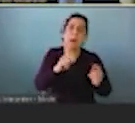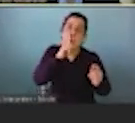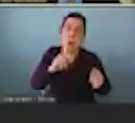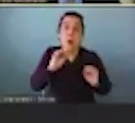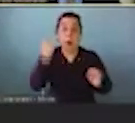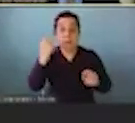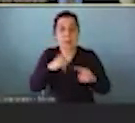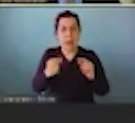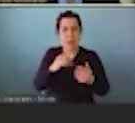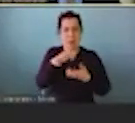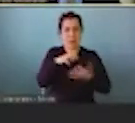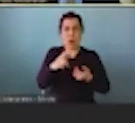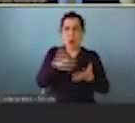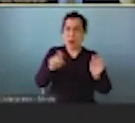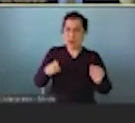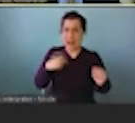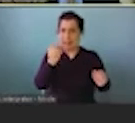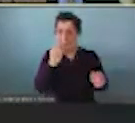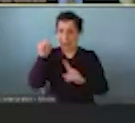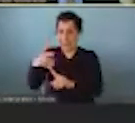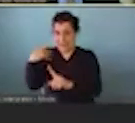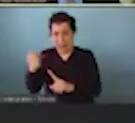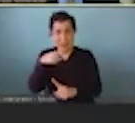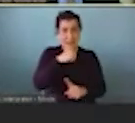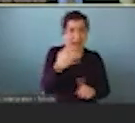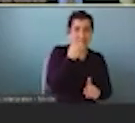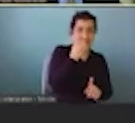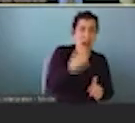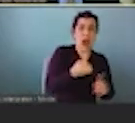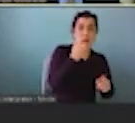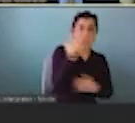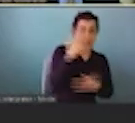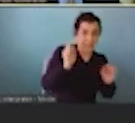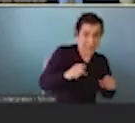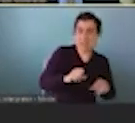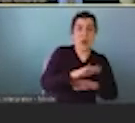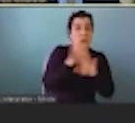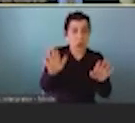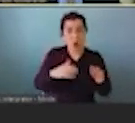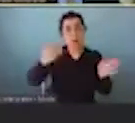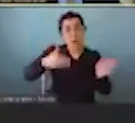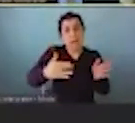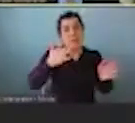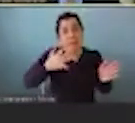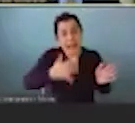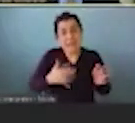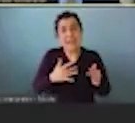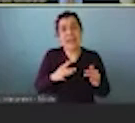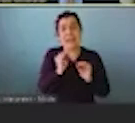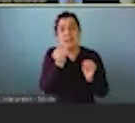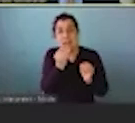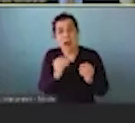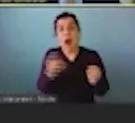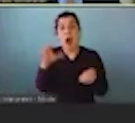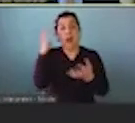confused ideas about what to eat, what to do. Should I eat breakfast, skip breakfast? Is intermittent fasting good? Should I take supplements? Is coconut